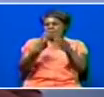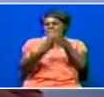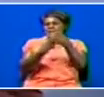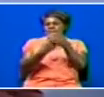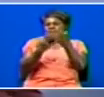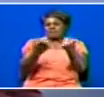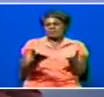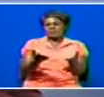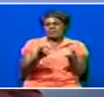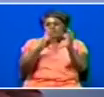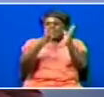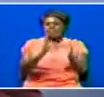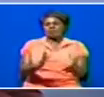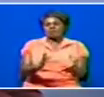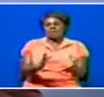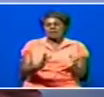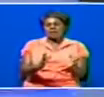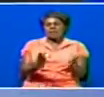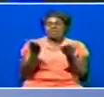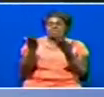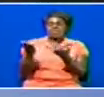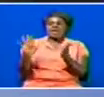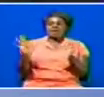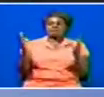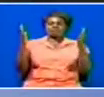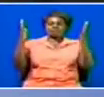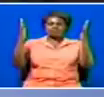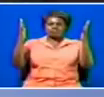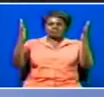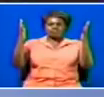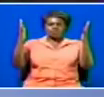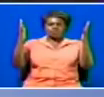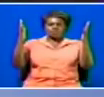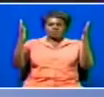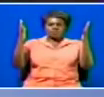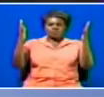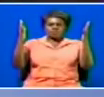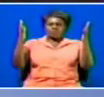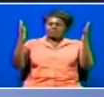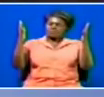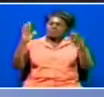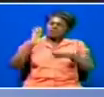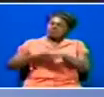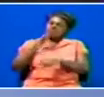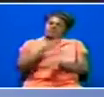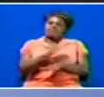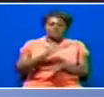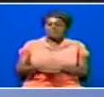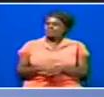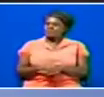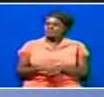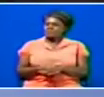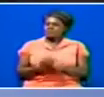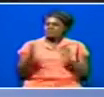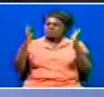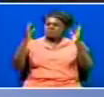on this, and our correspondent, George Maringa, is attending that ceremony at this moment. George, good evening. Has the